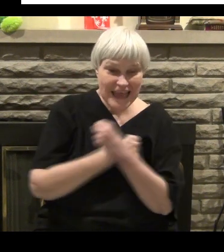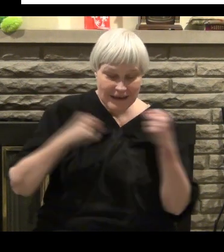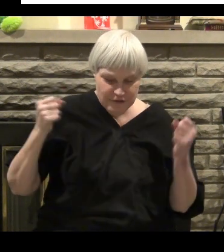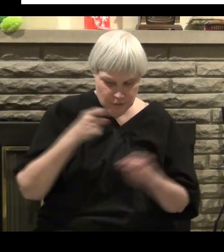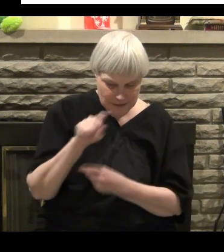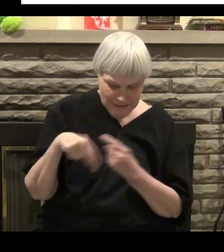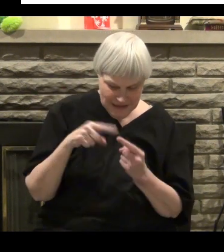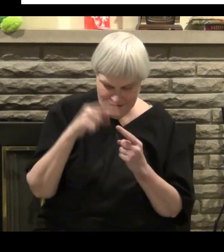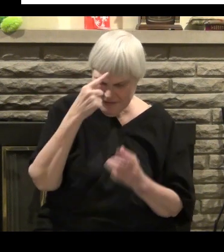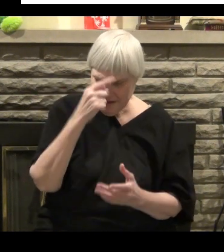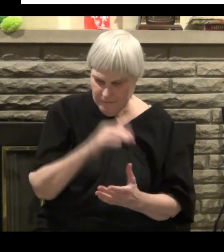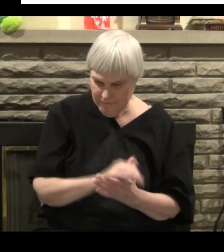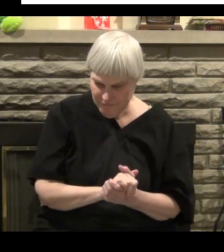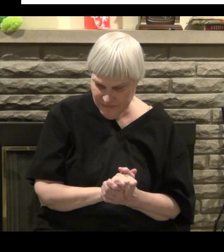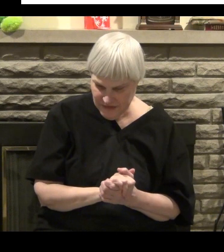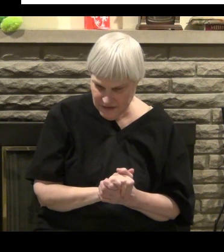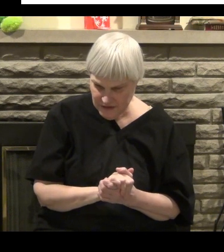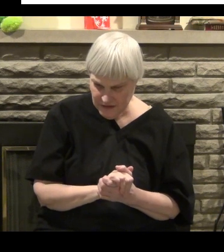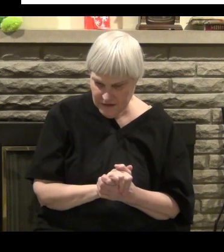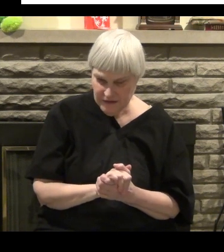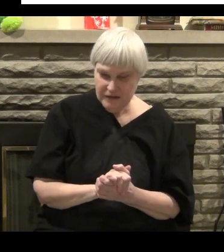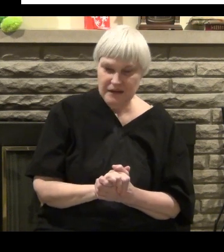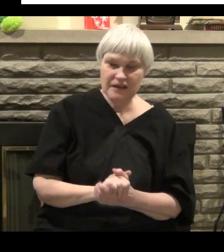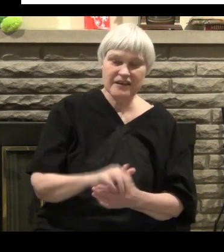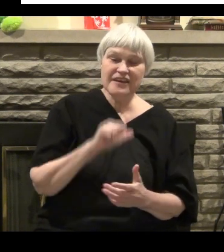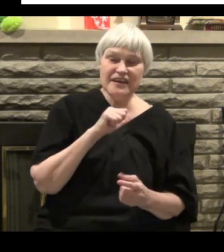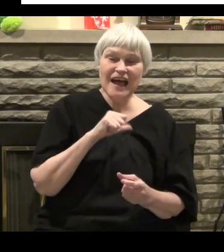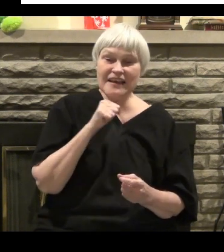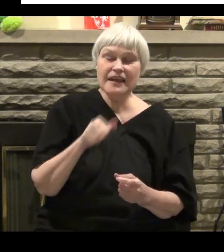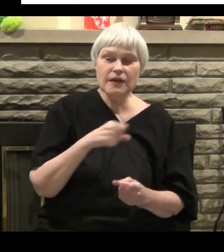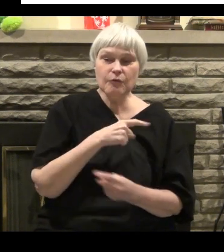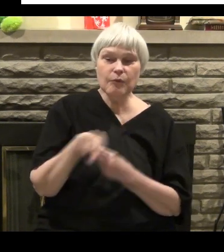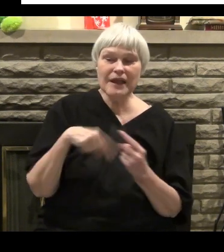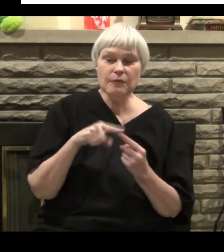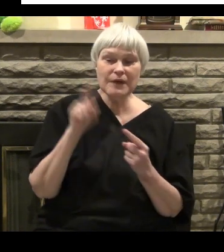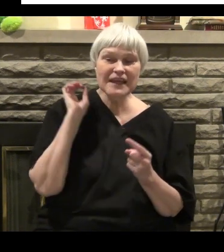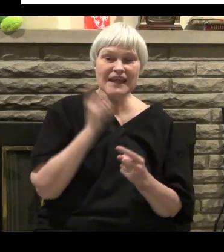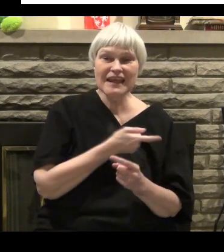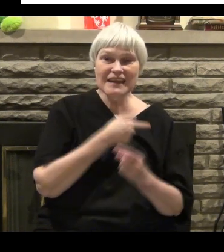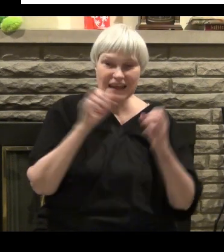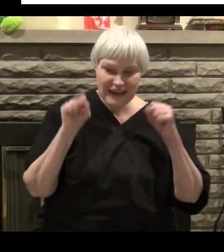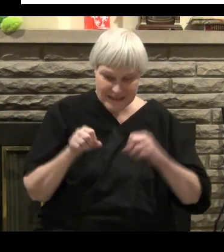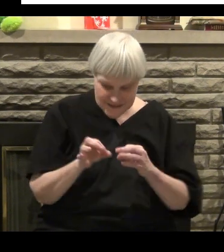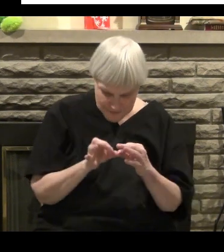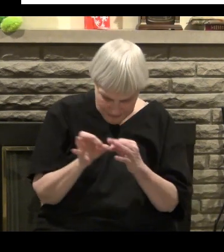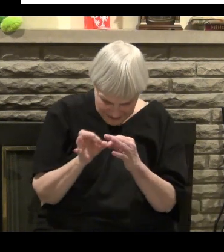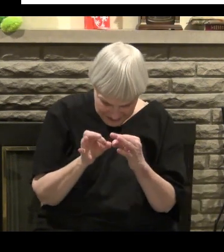But you know I look at it now and I'm thinking we're saved when we believe that.